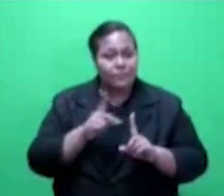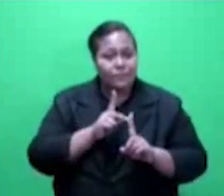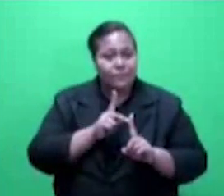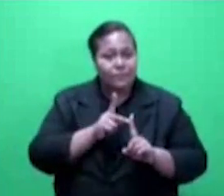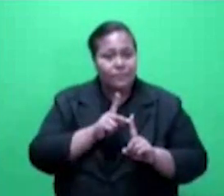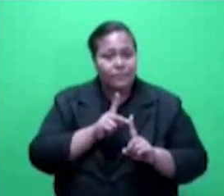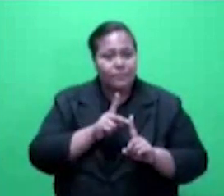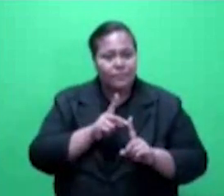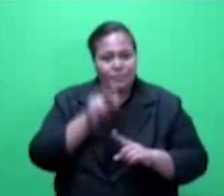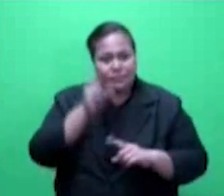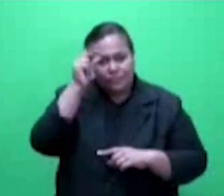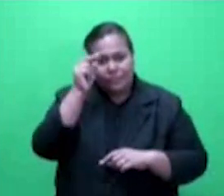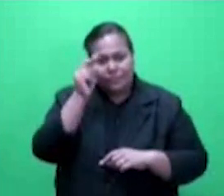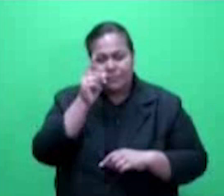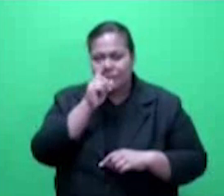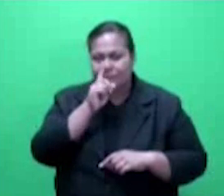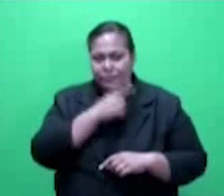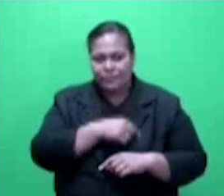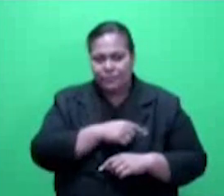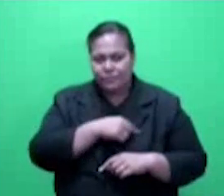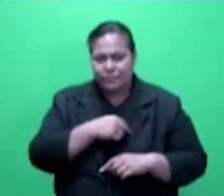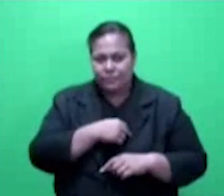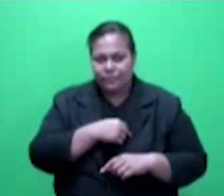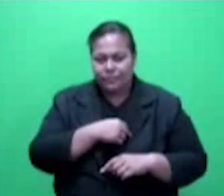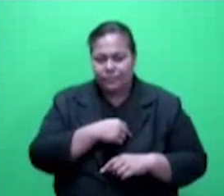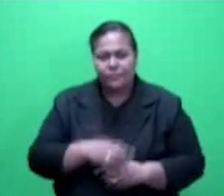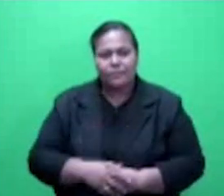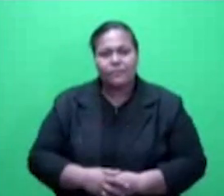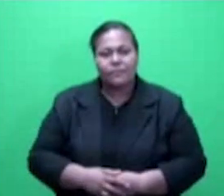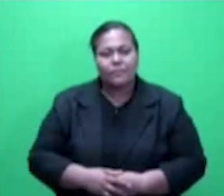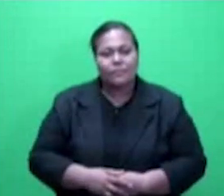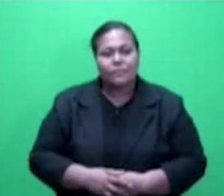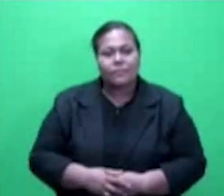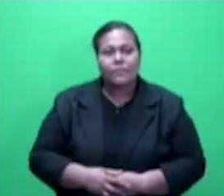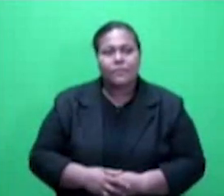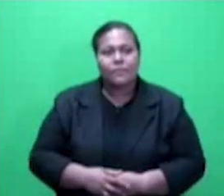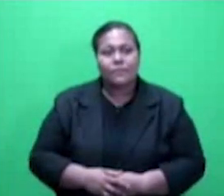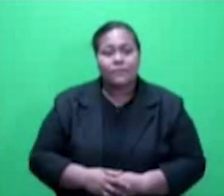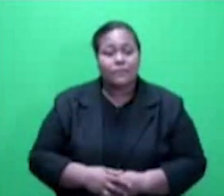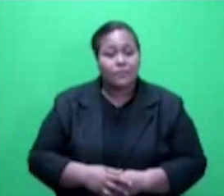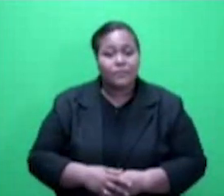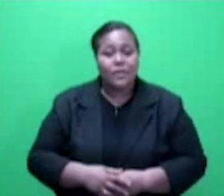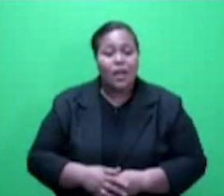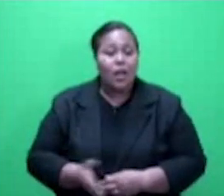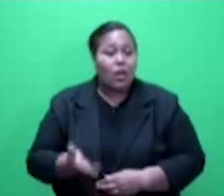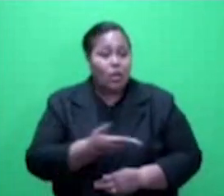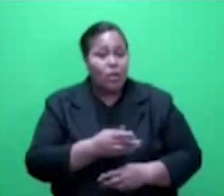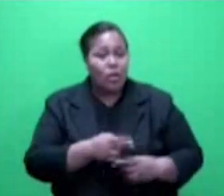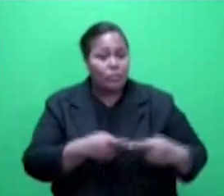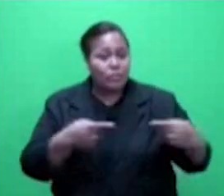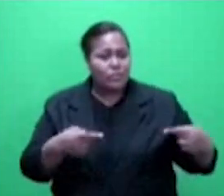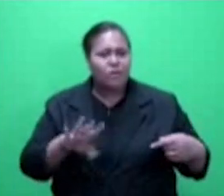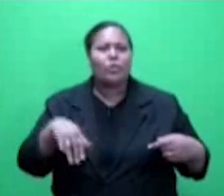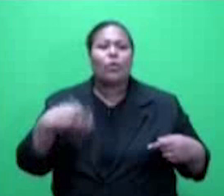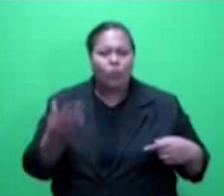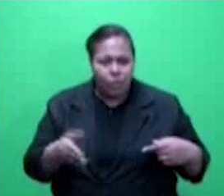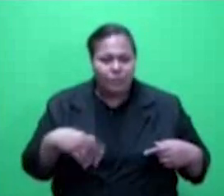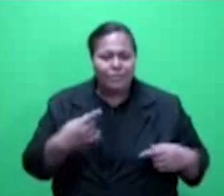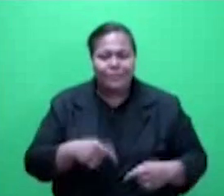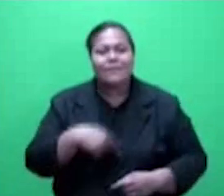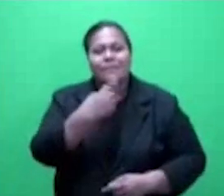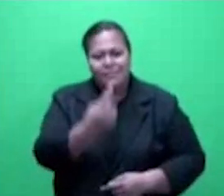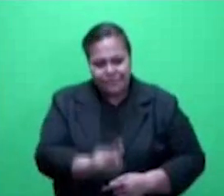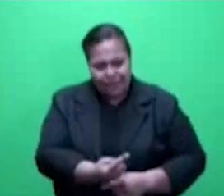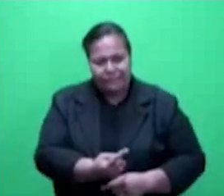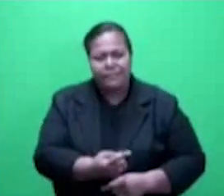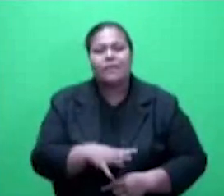interests of the Fijian people in difficult circumstances. The opposition have always come up with their own self-interest. And